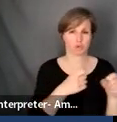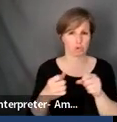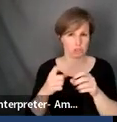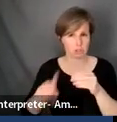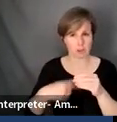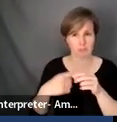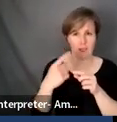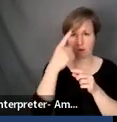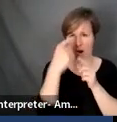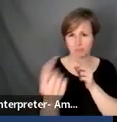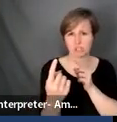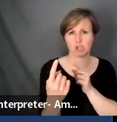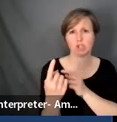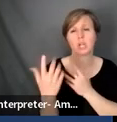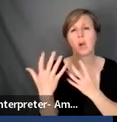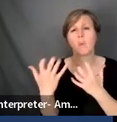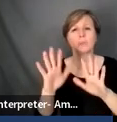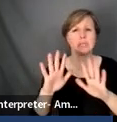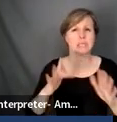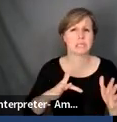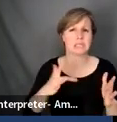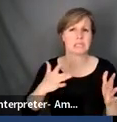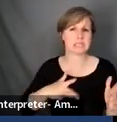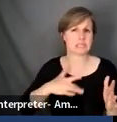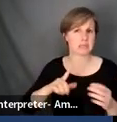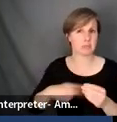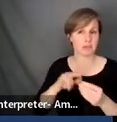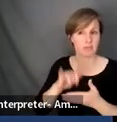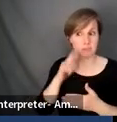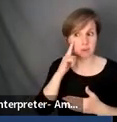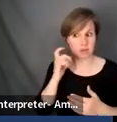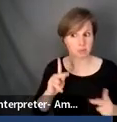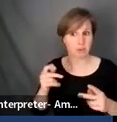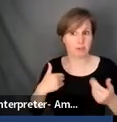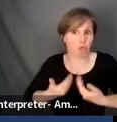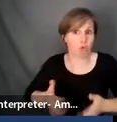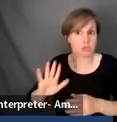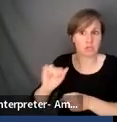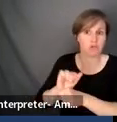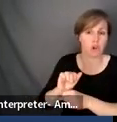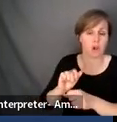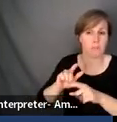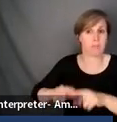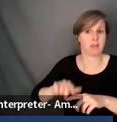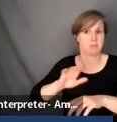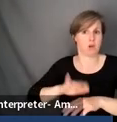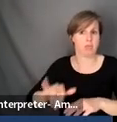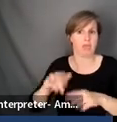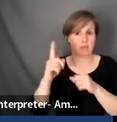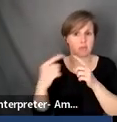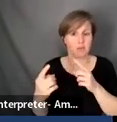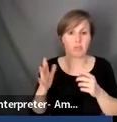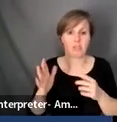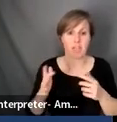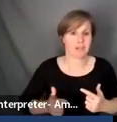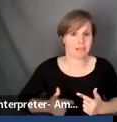Um, and I want to be really sensitive to that because people have lost jobs based on, based on, you know, opposition, um, livelihoods can